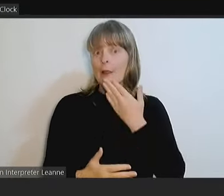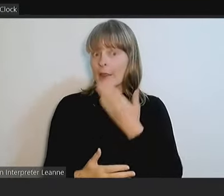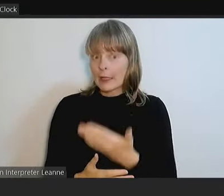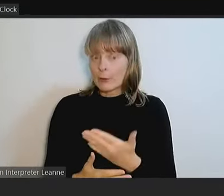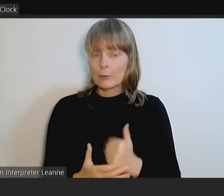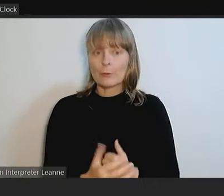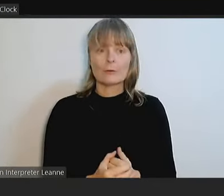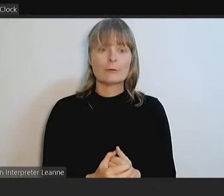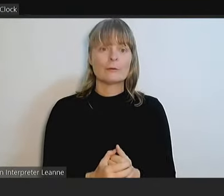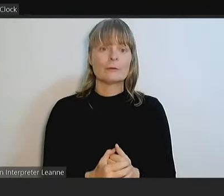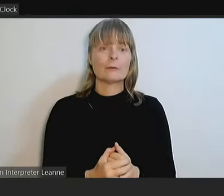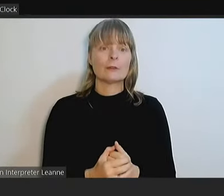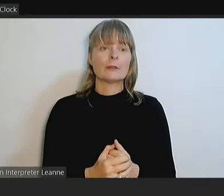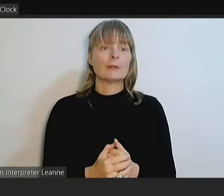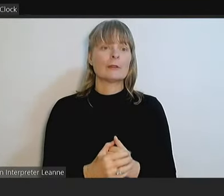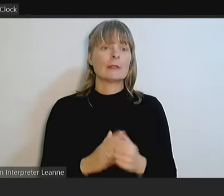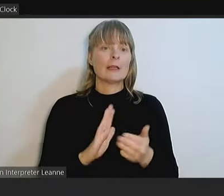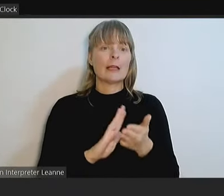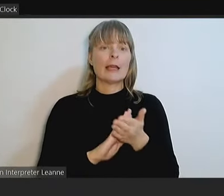Councillor Hannan?